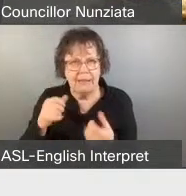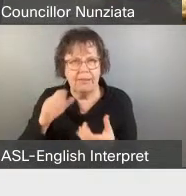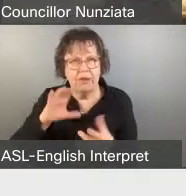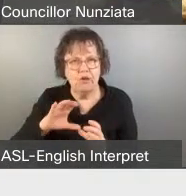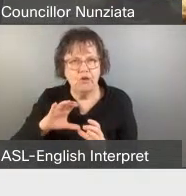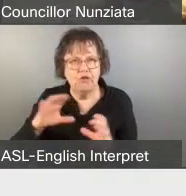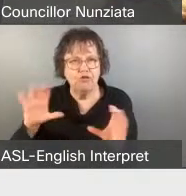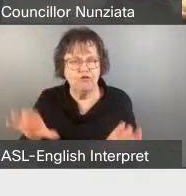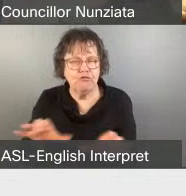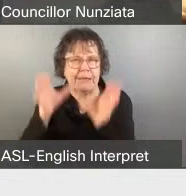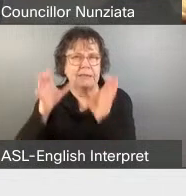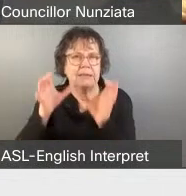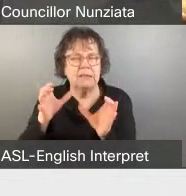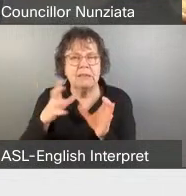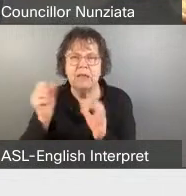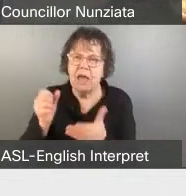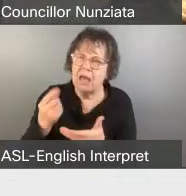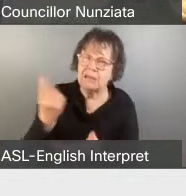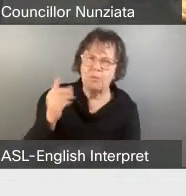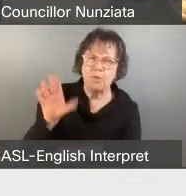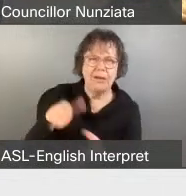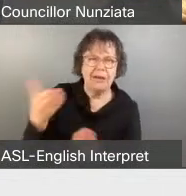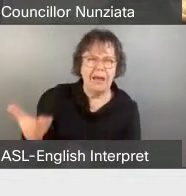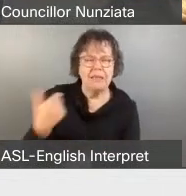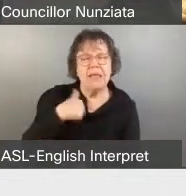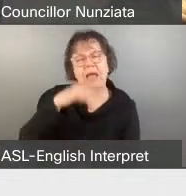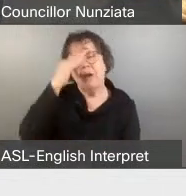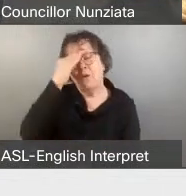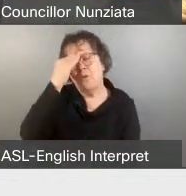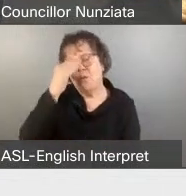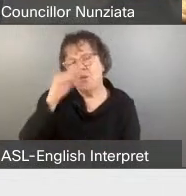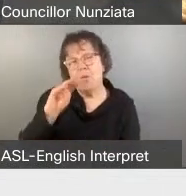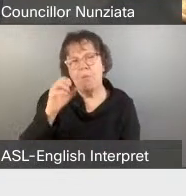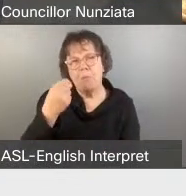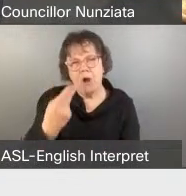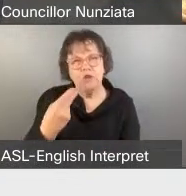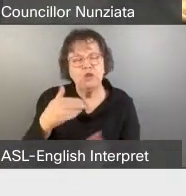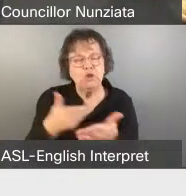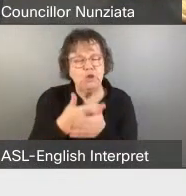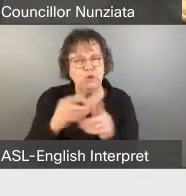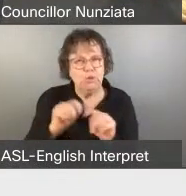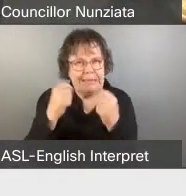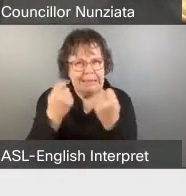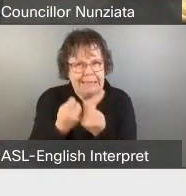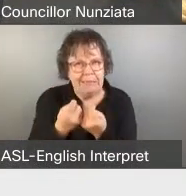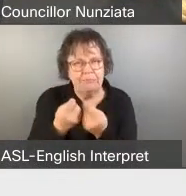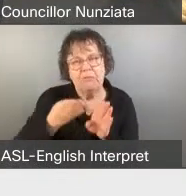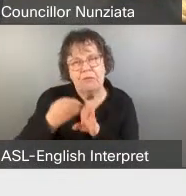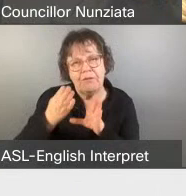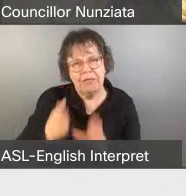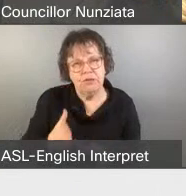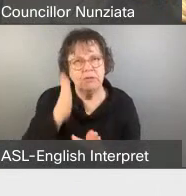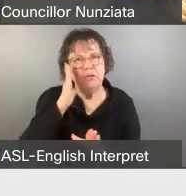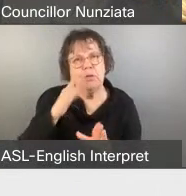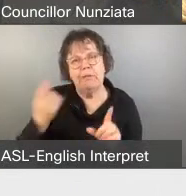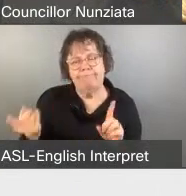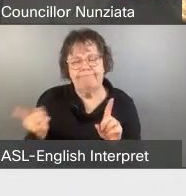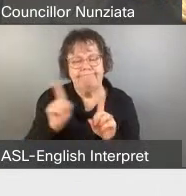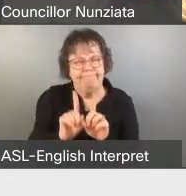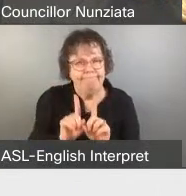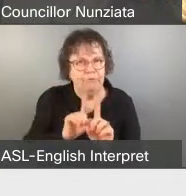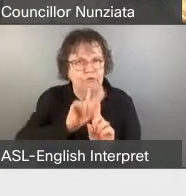life was lost. I know that in March there's a new team of Toronto public health professionals that will be deployed to respond to mental health crises.